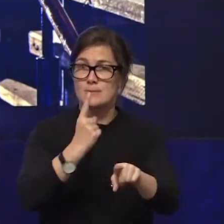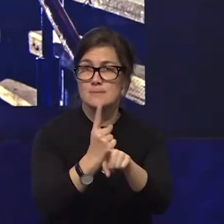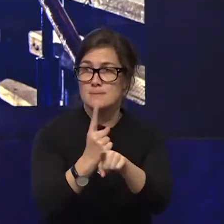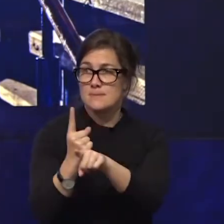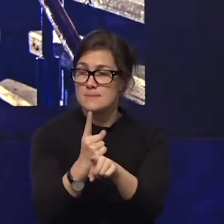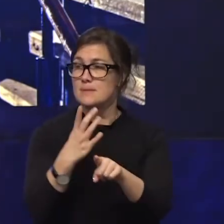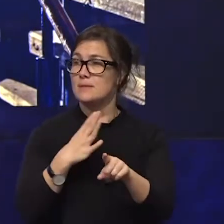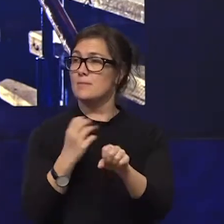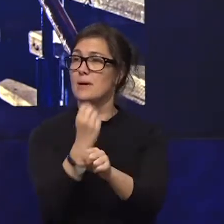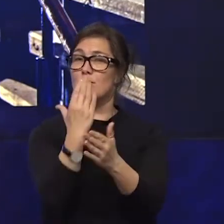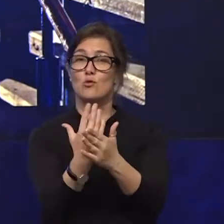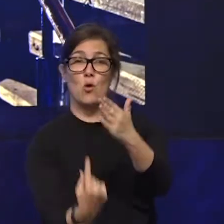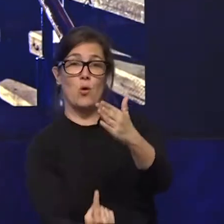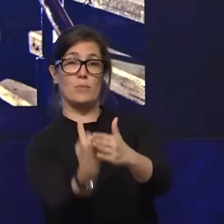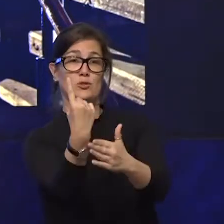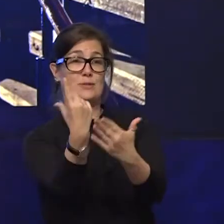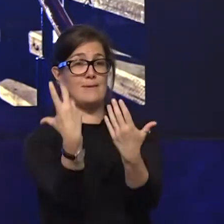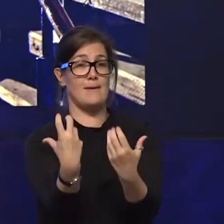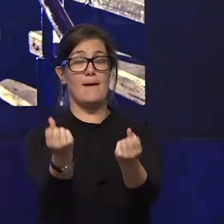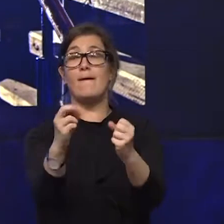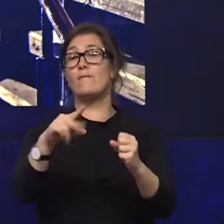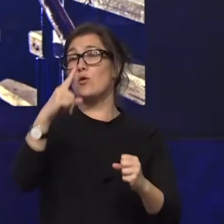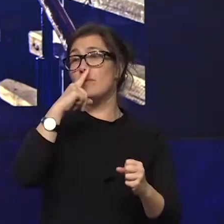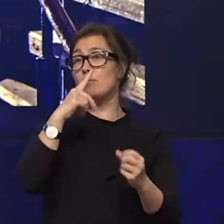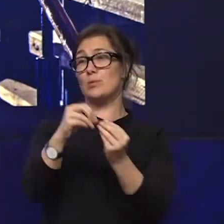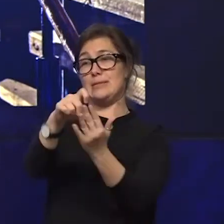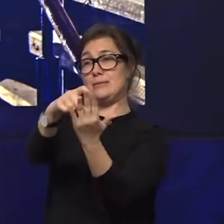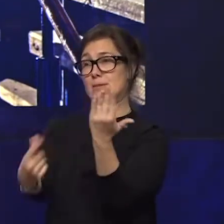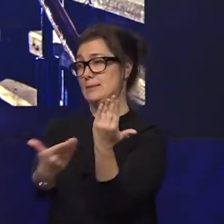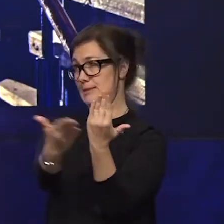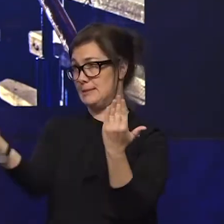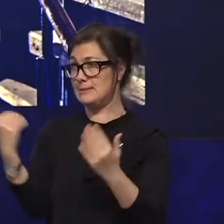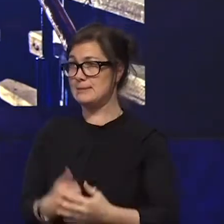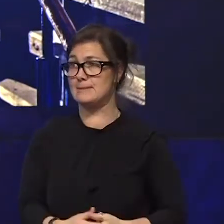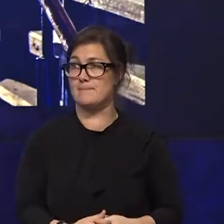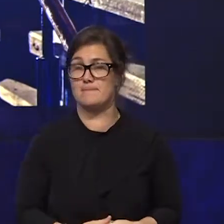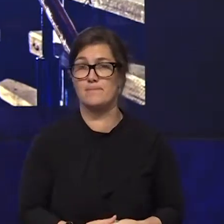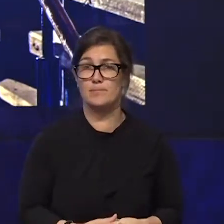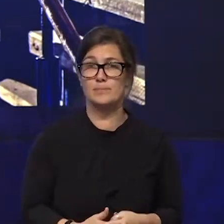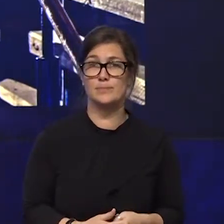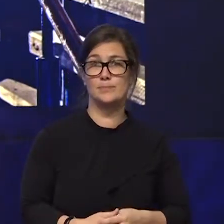improve opportunity for people with disability i